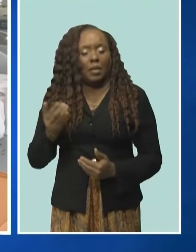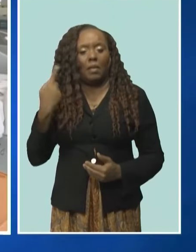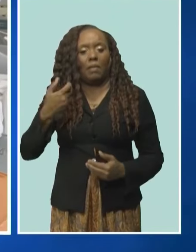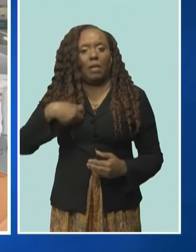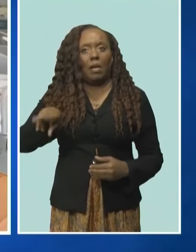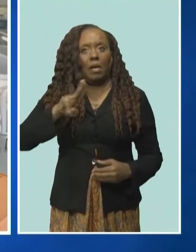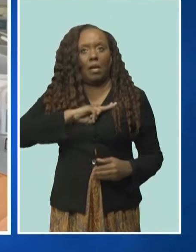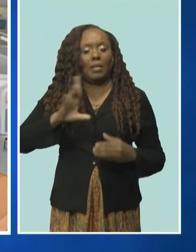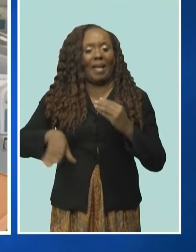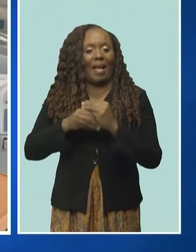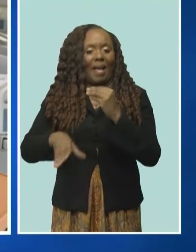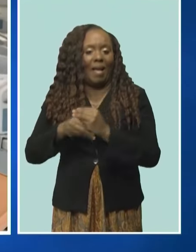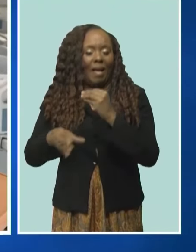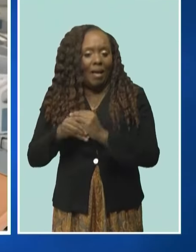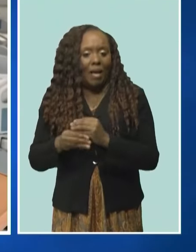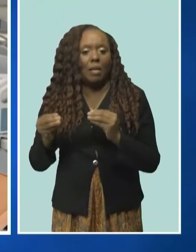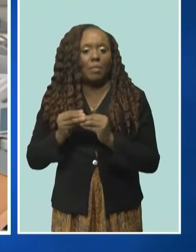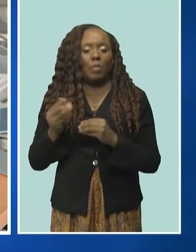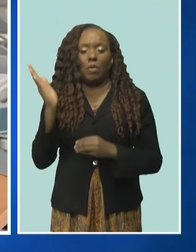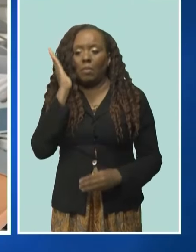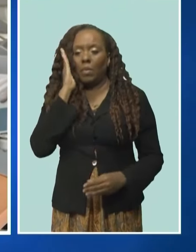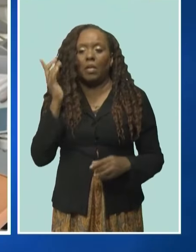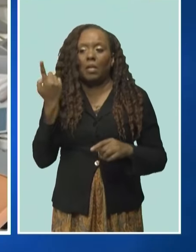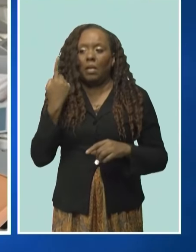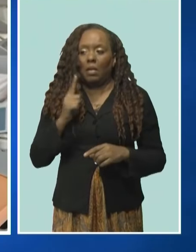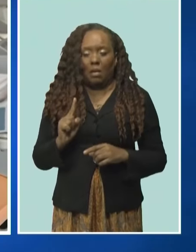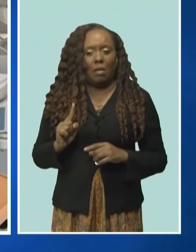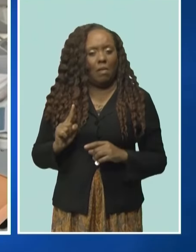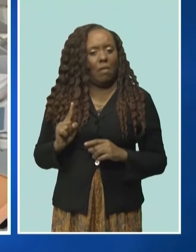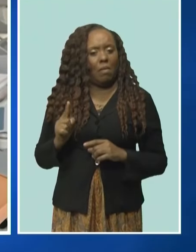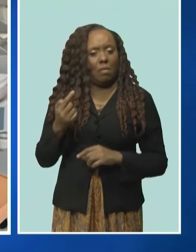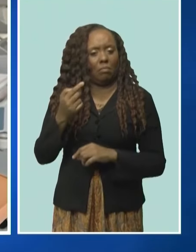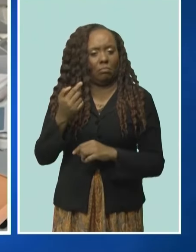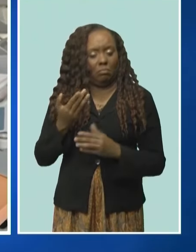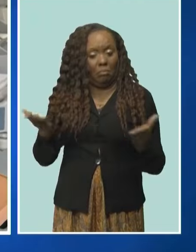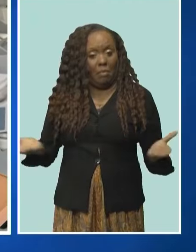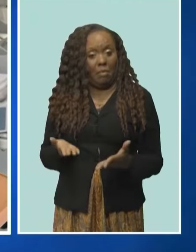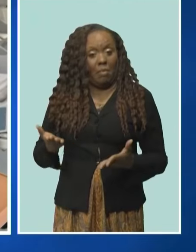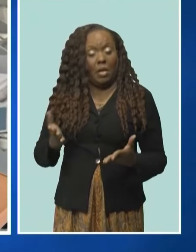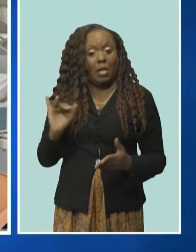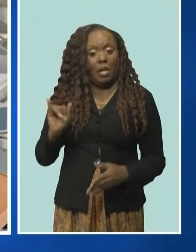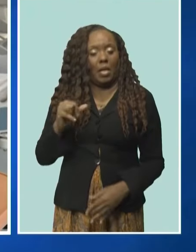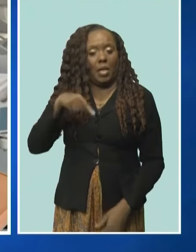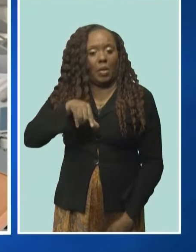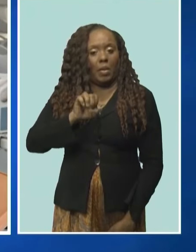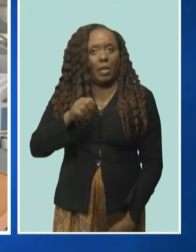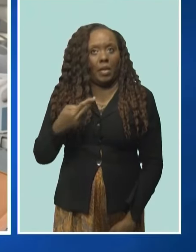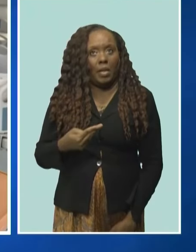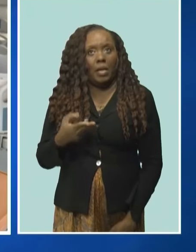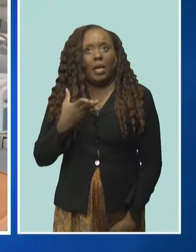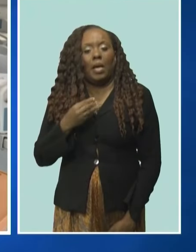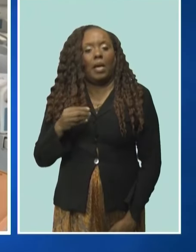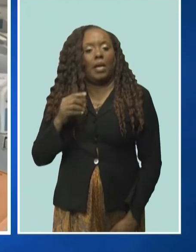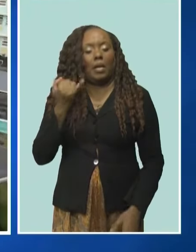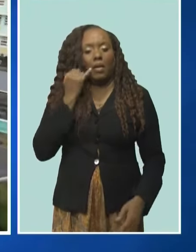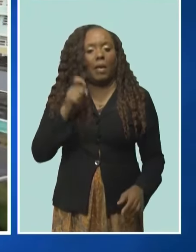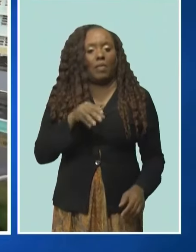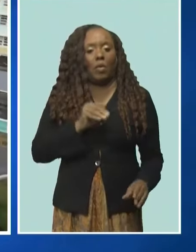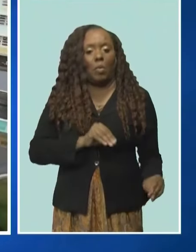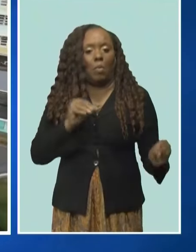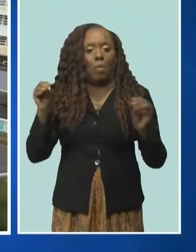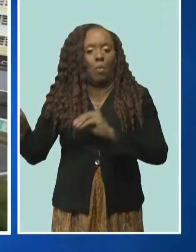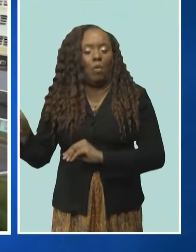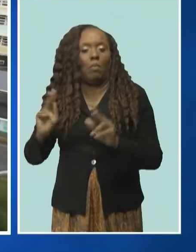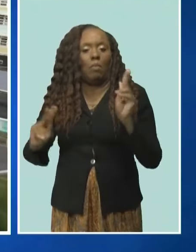extension for the critically ill patients at Queen Elizabeth Hospital and the less acuity patients at Harrison's Point. We